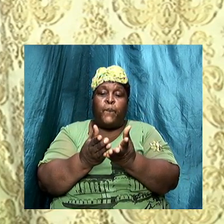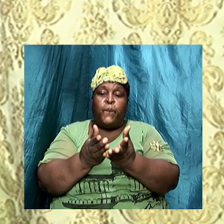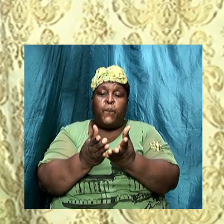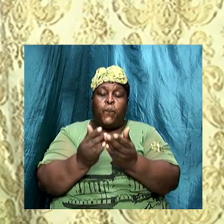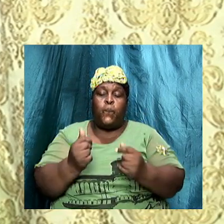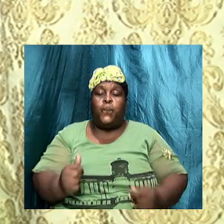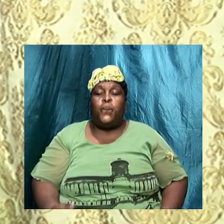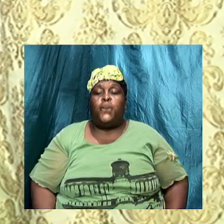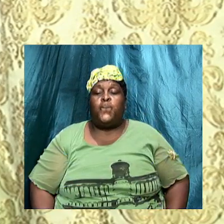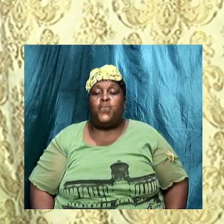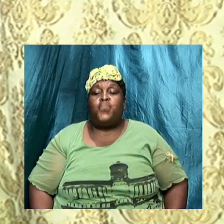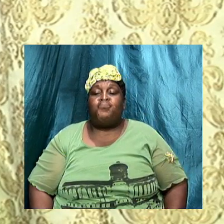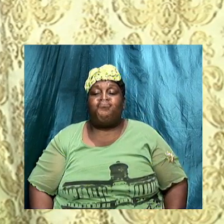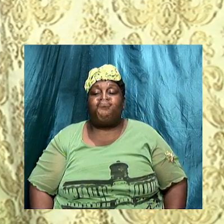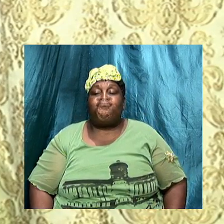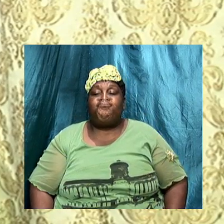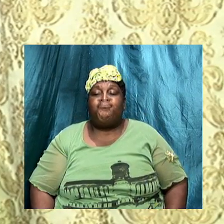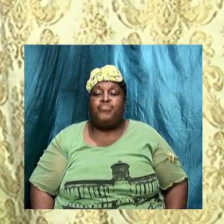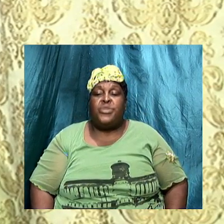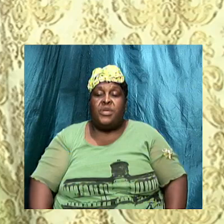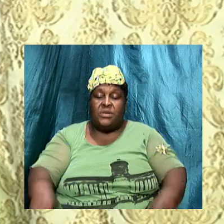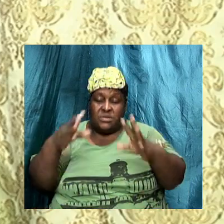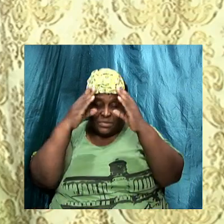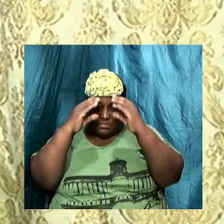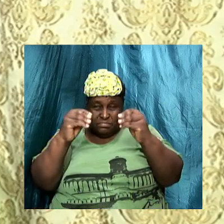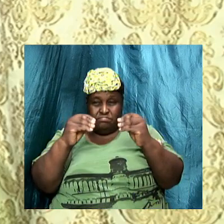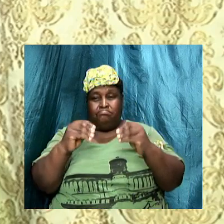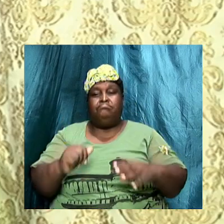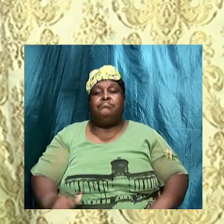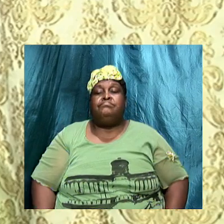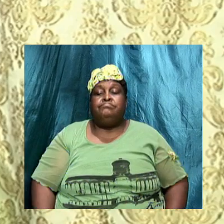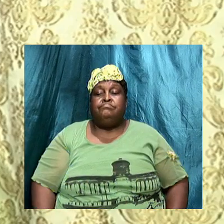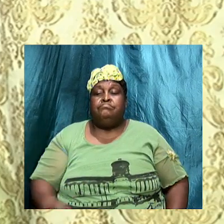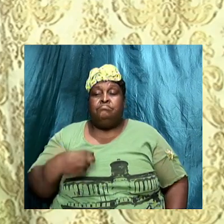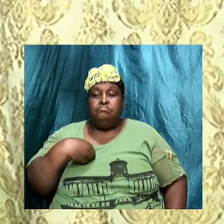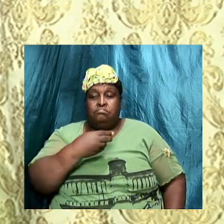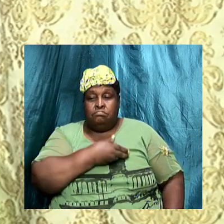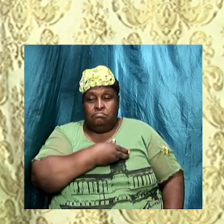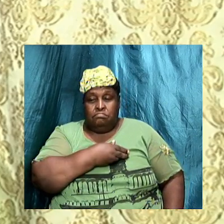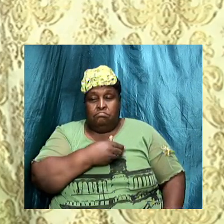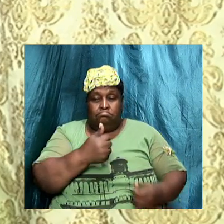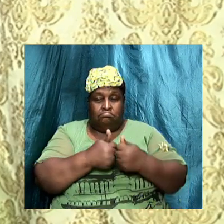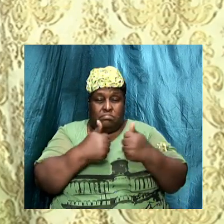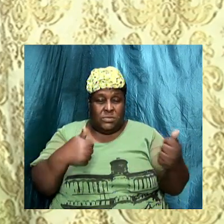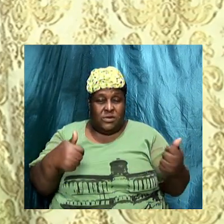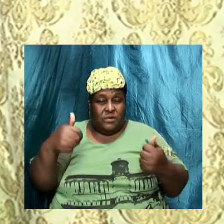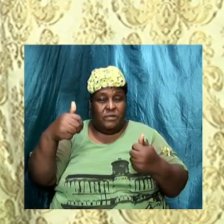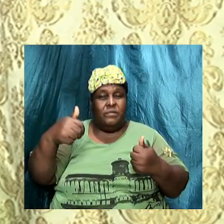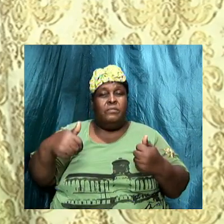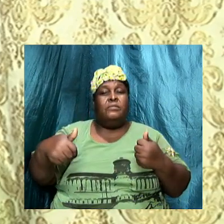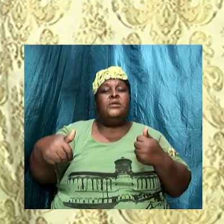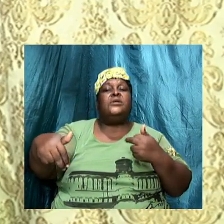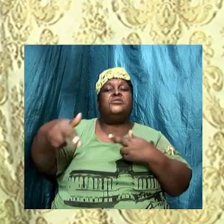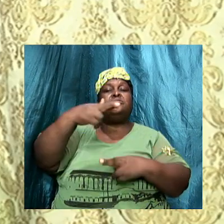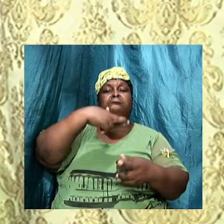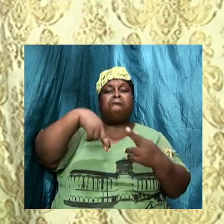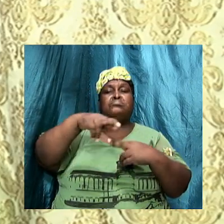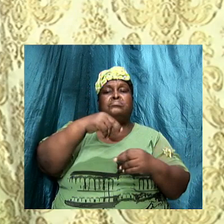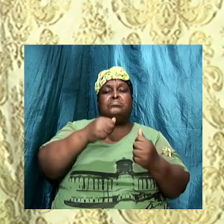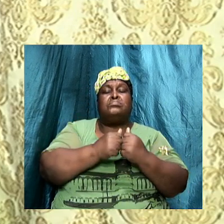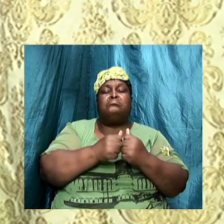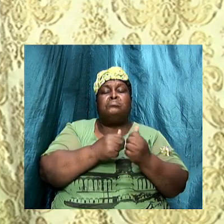8 teaches us that there is an inseparable relationship between holiness